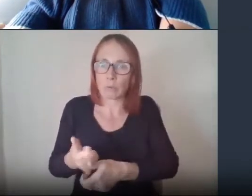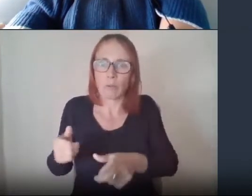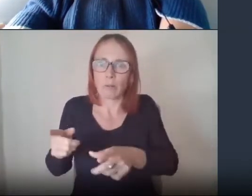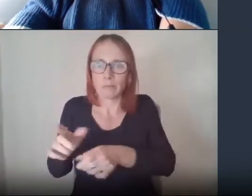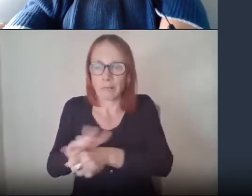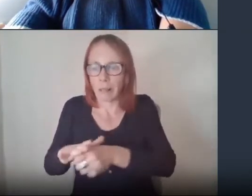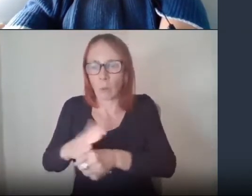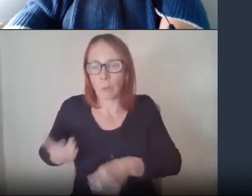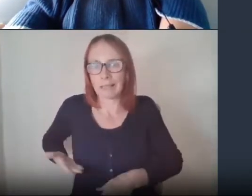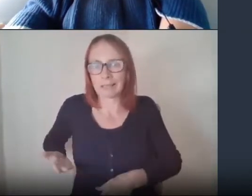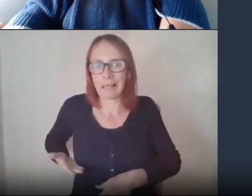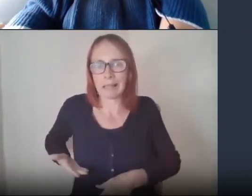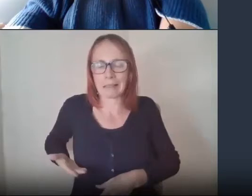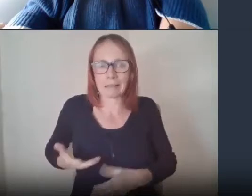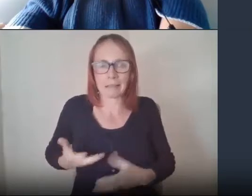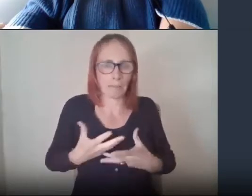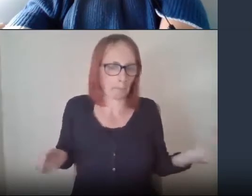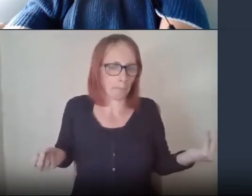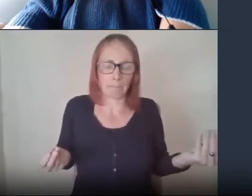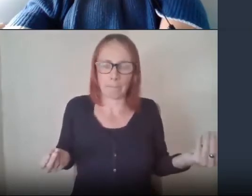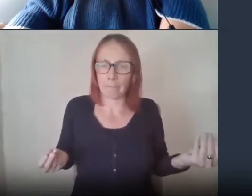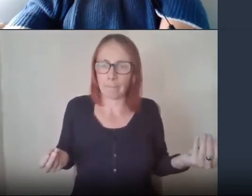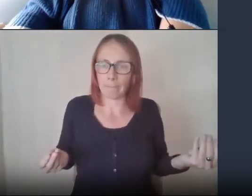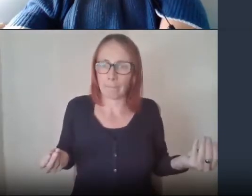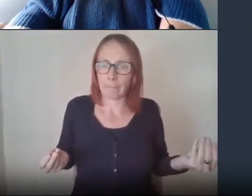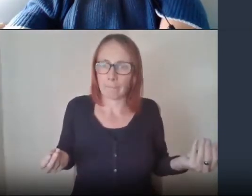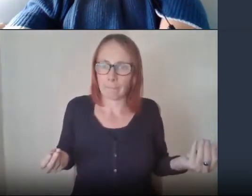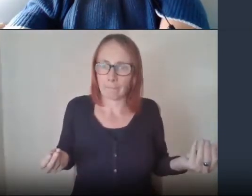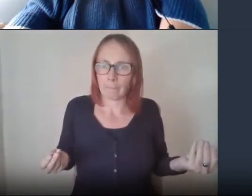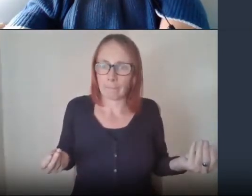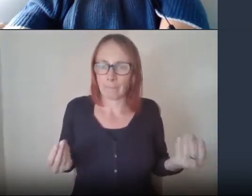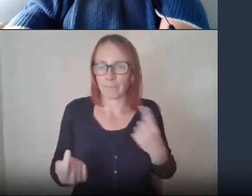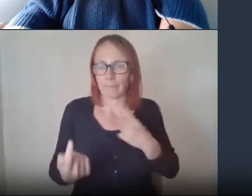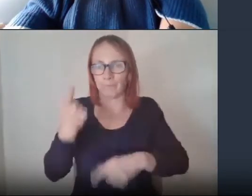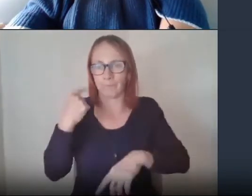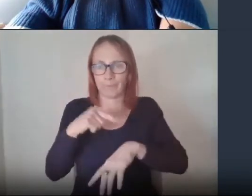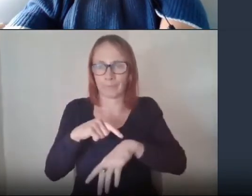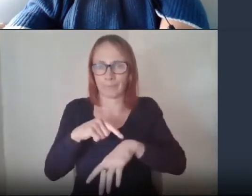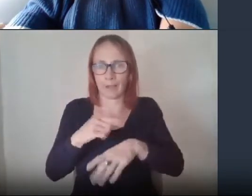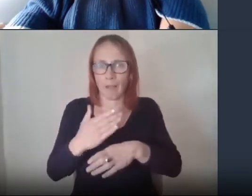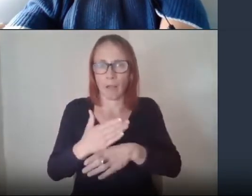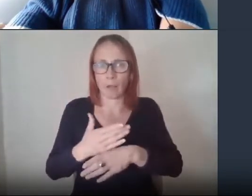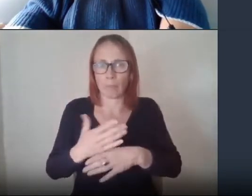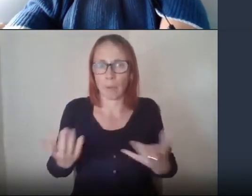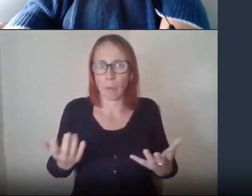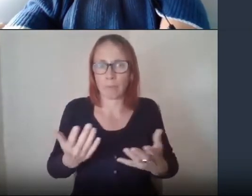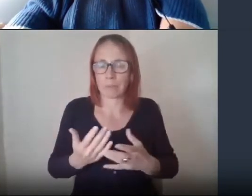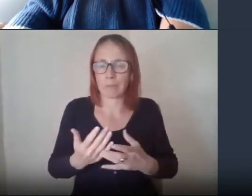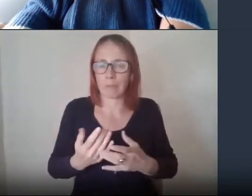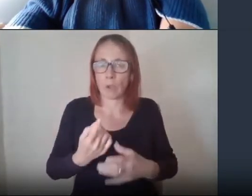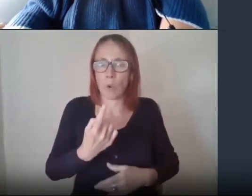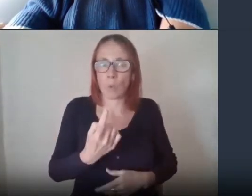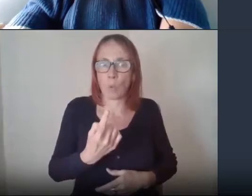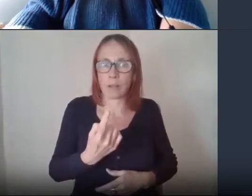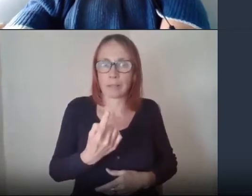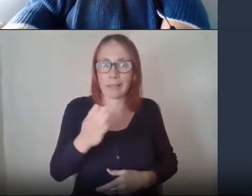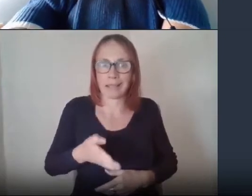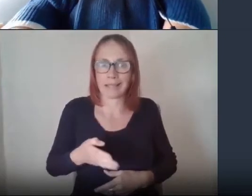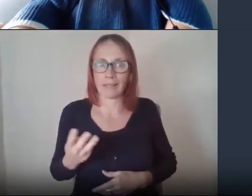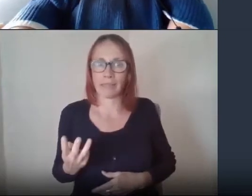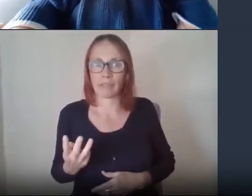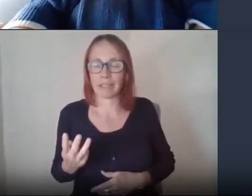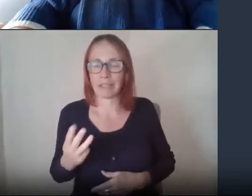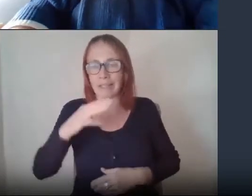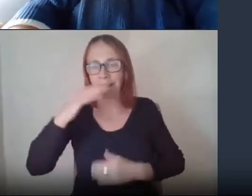and this i was told at the time that unemployment was was one in three adults